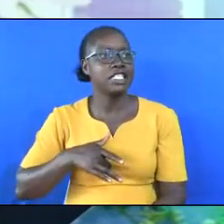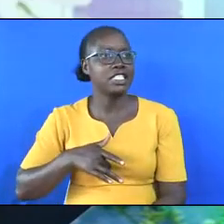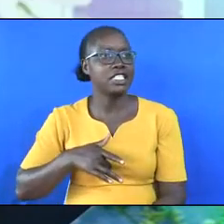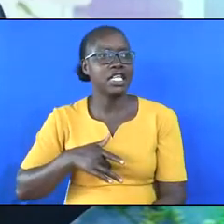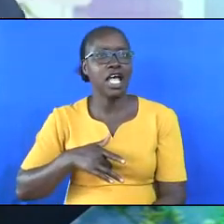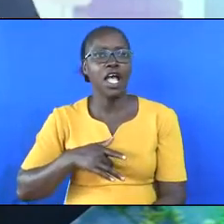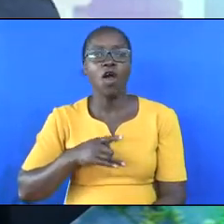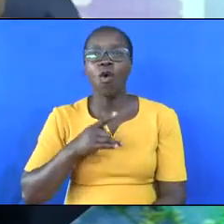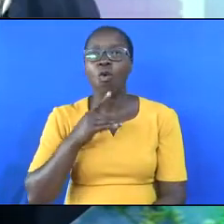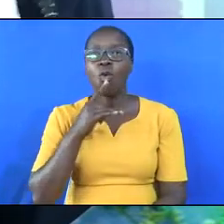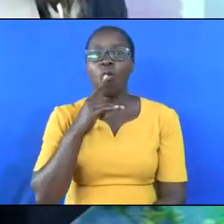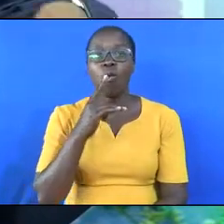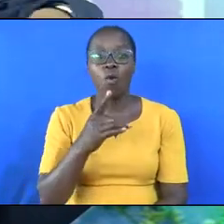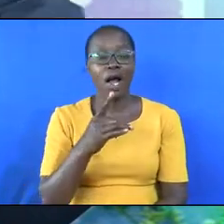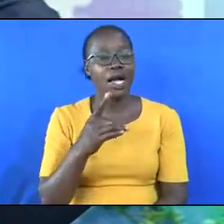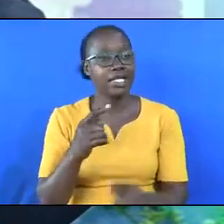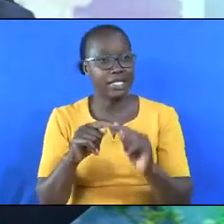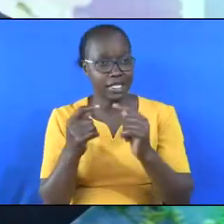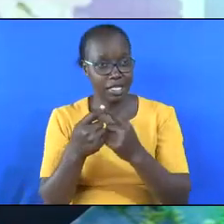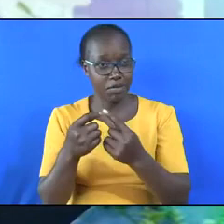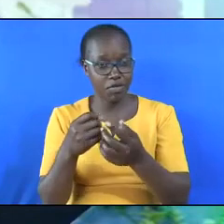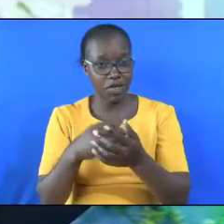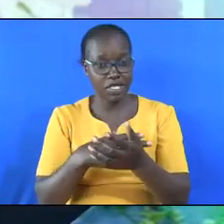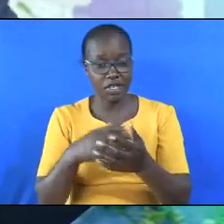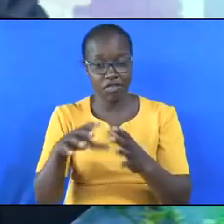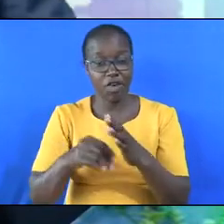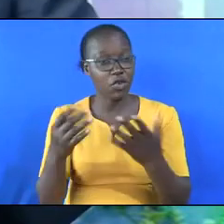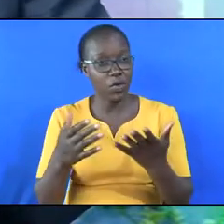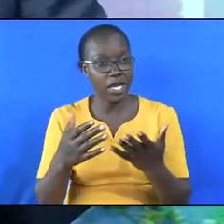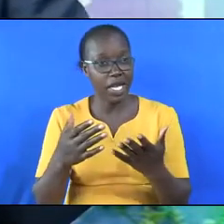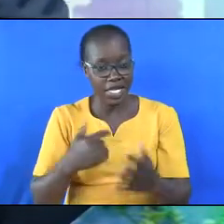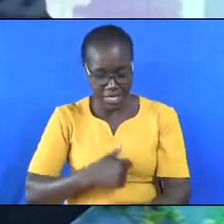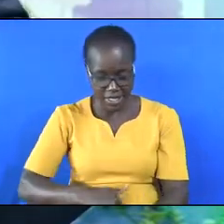One third of cancers are found in the digestive system.